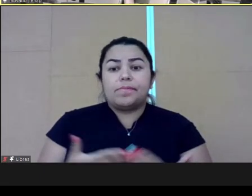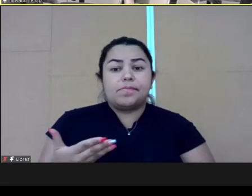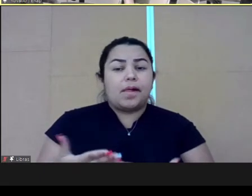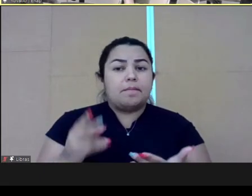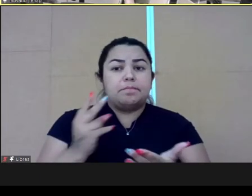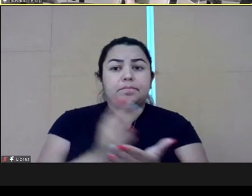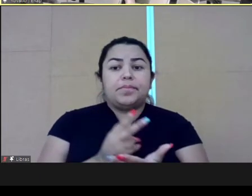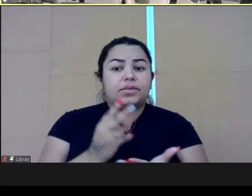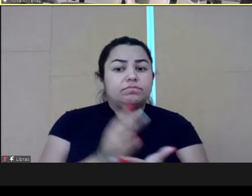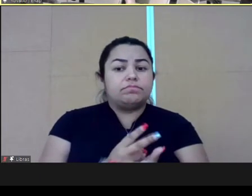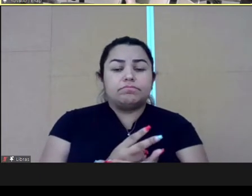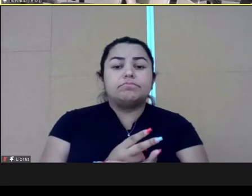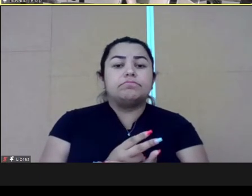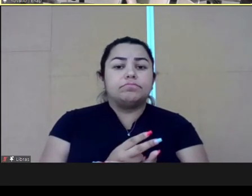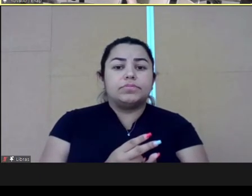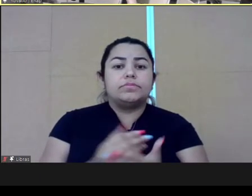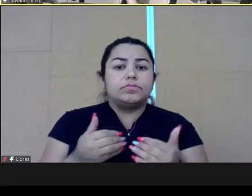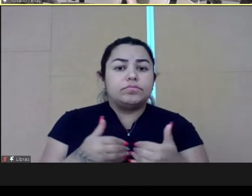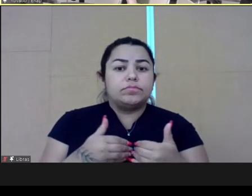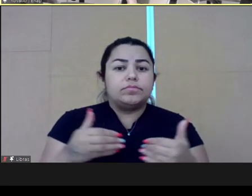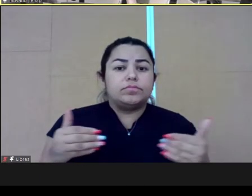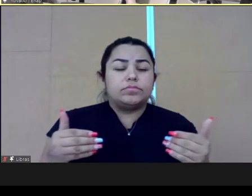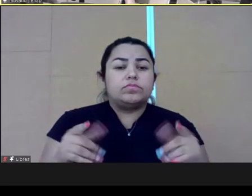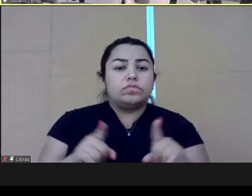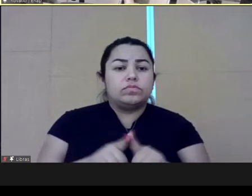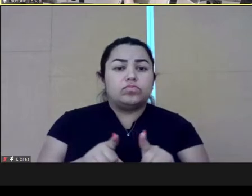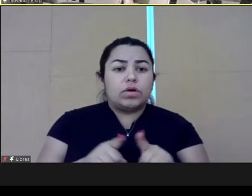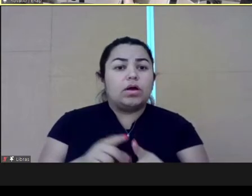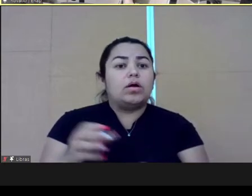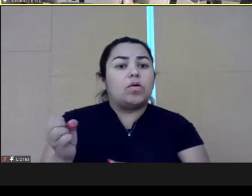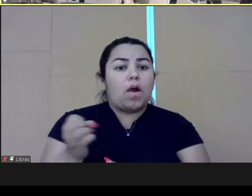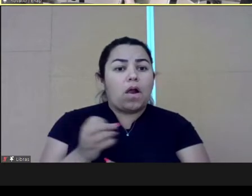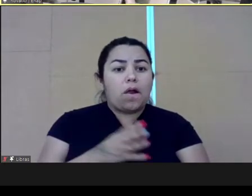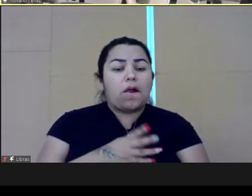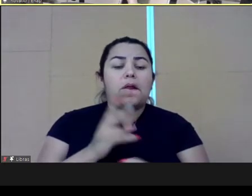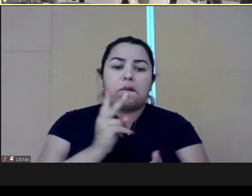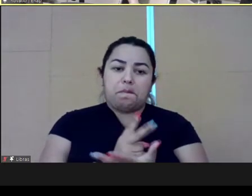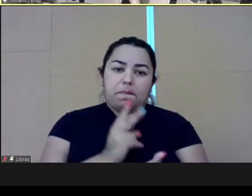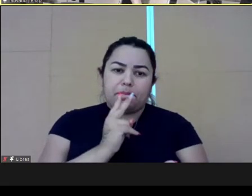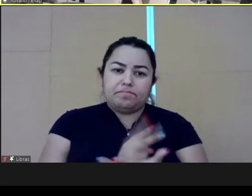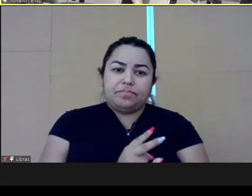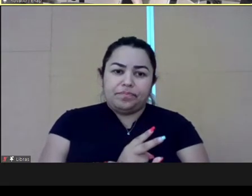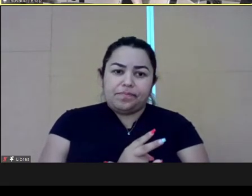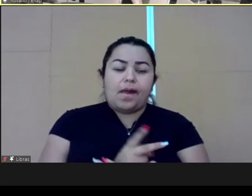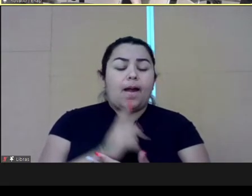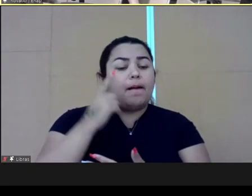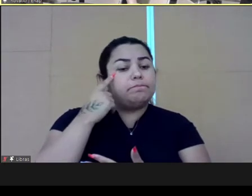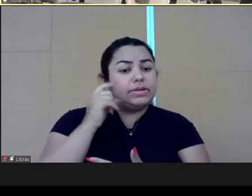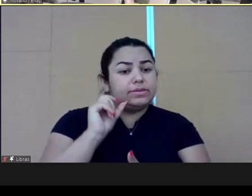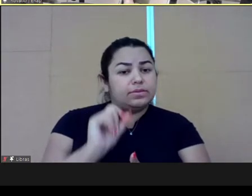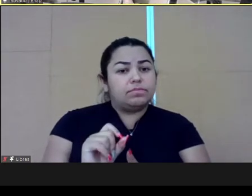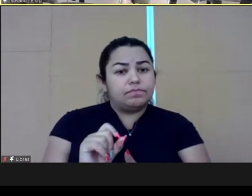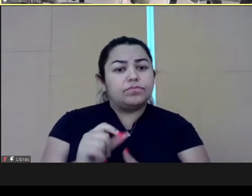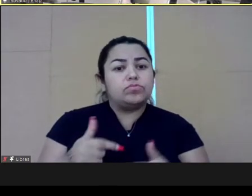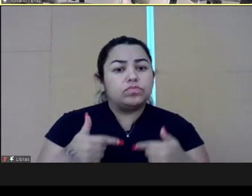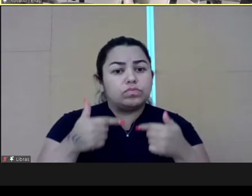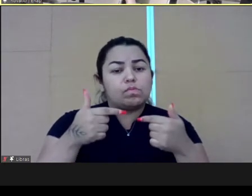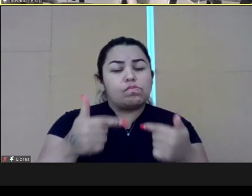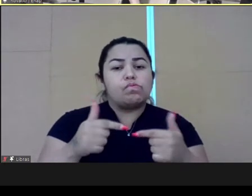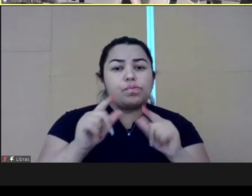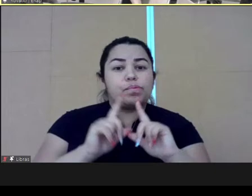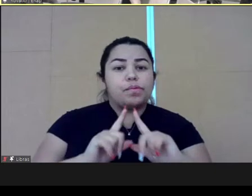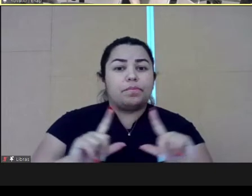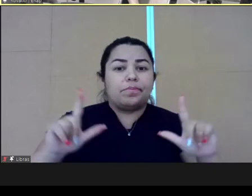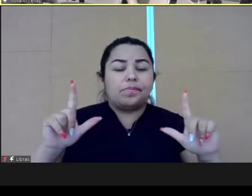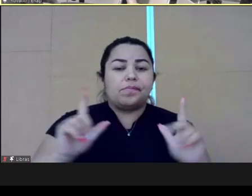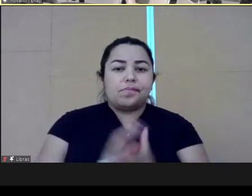And we see that nowadays leadership, they are not serving the same way as before. So we need to have this better openness